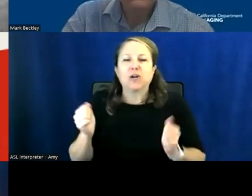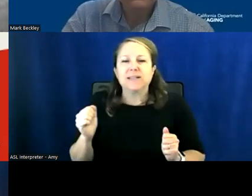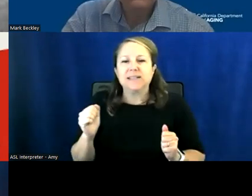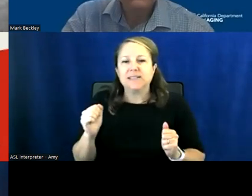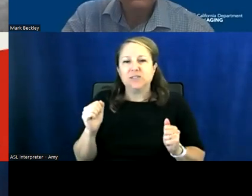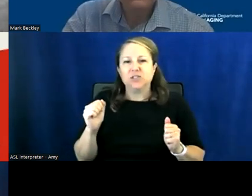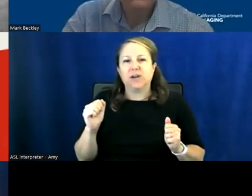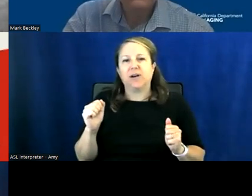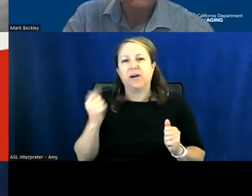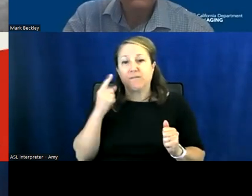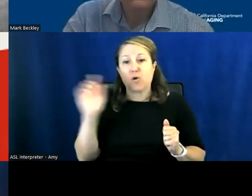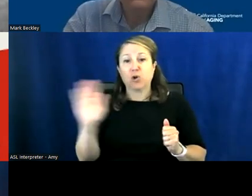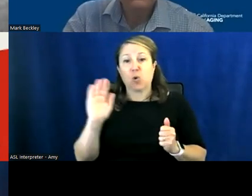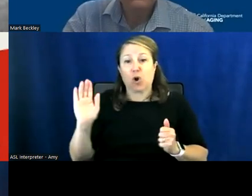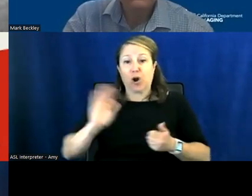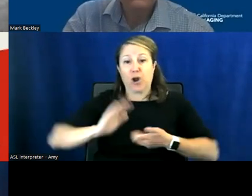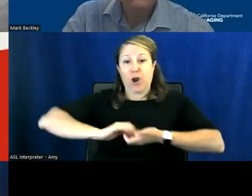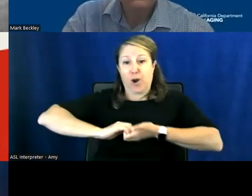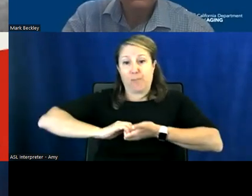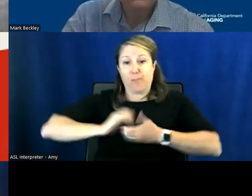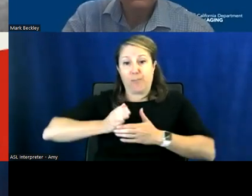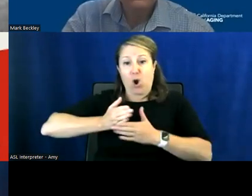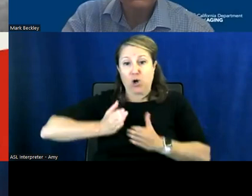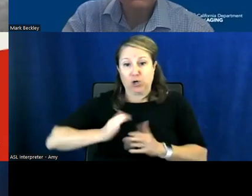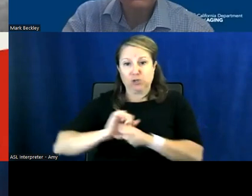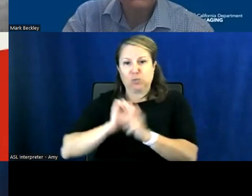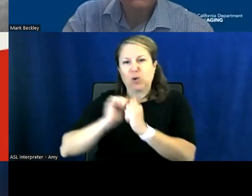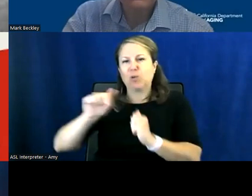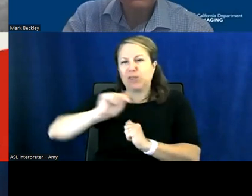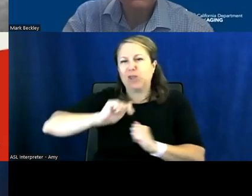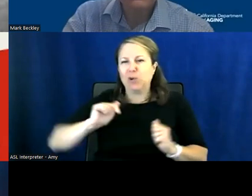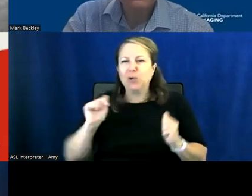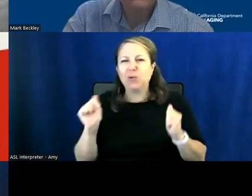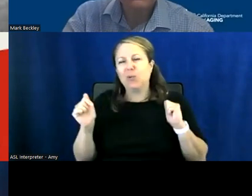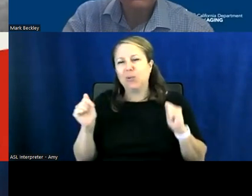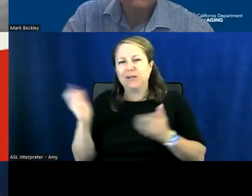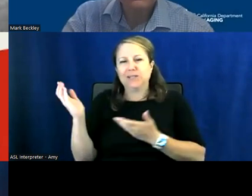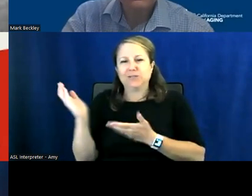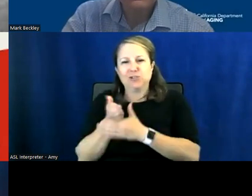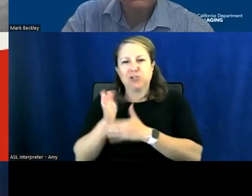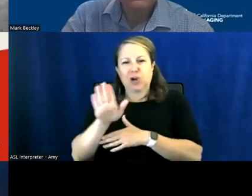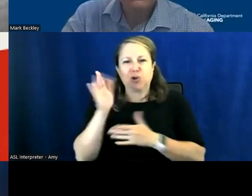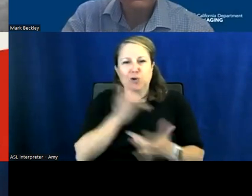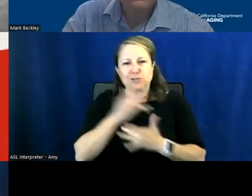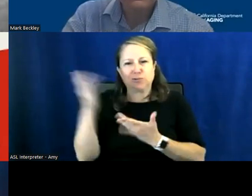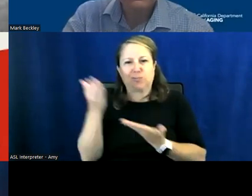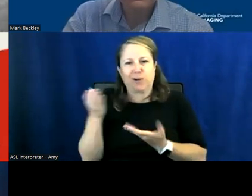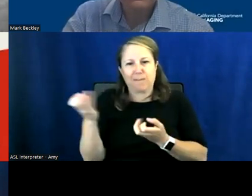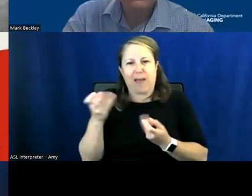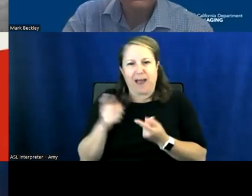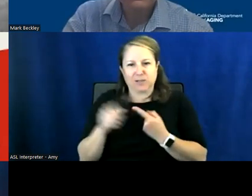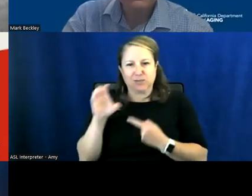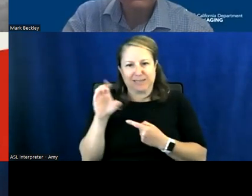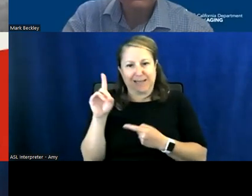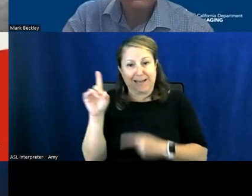know for your partners to work with you and relay any of those sorts of concerns so that you can bring those back to cda we have really made